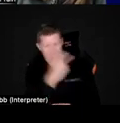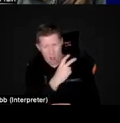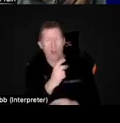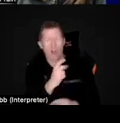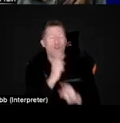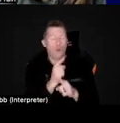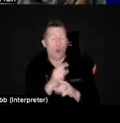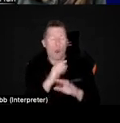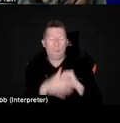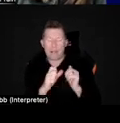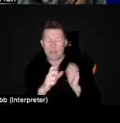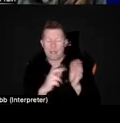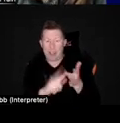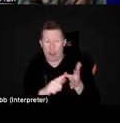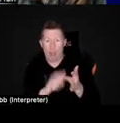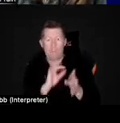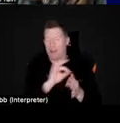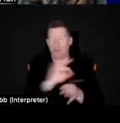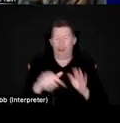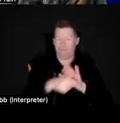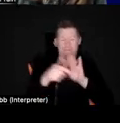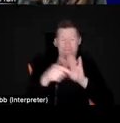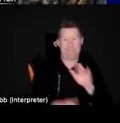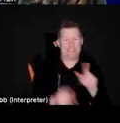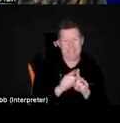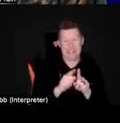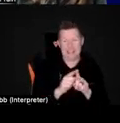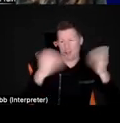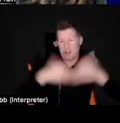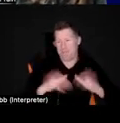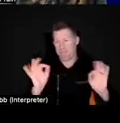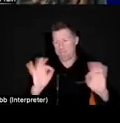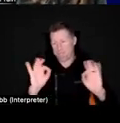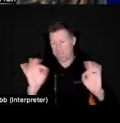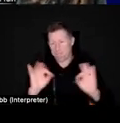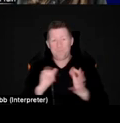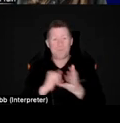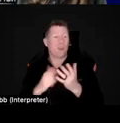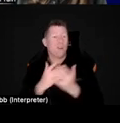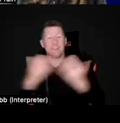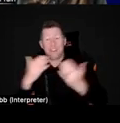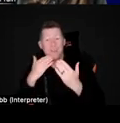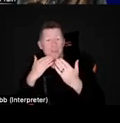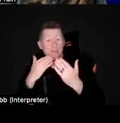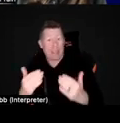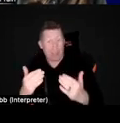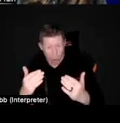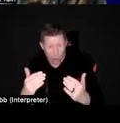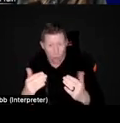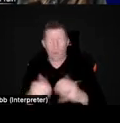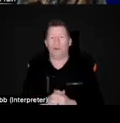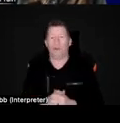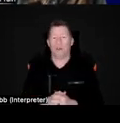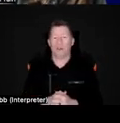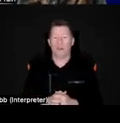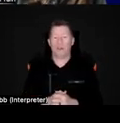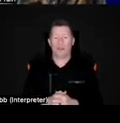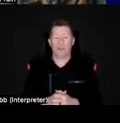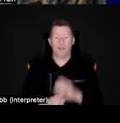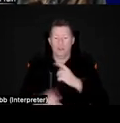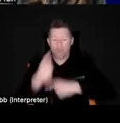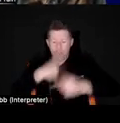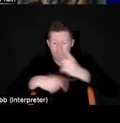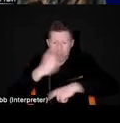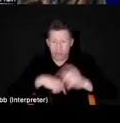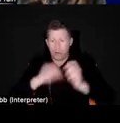not nearly in the same depth as you've done for us tonight, Natalia. So thanks again to you, um, Natalia, for sharing your,